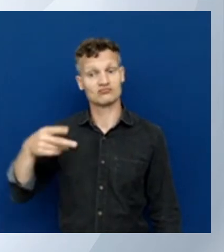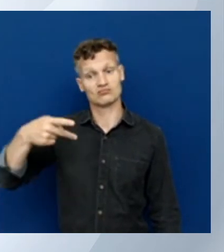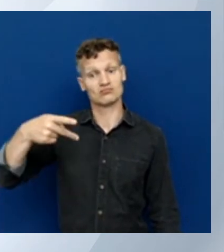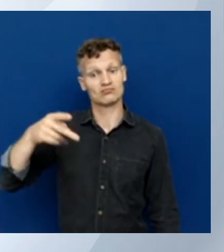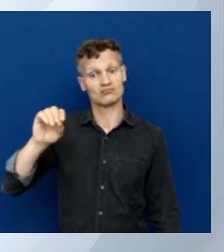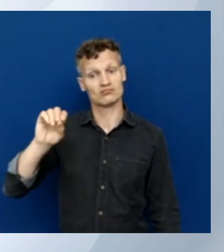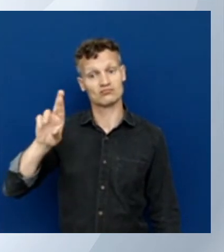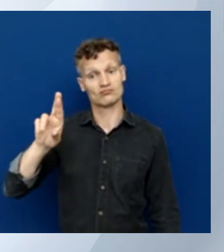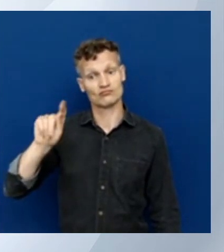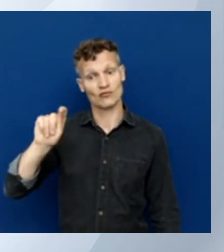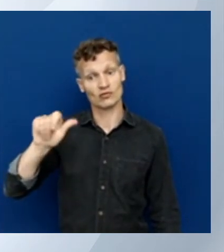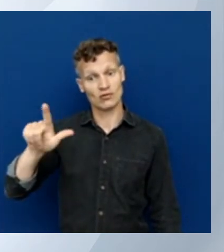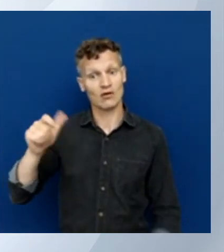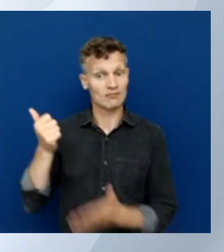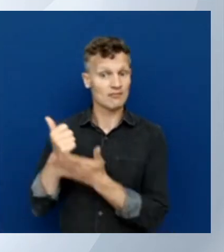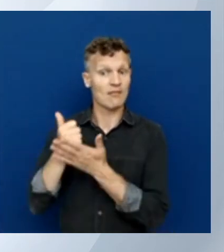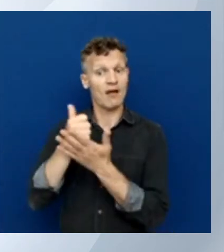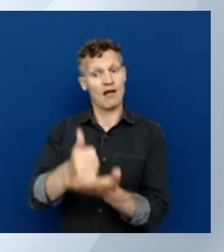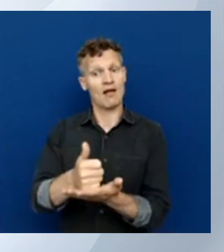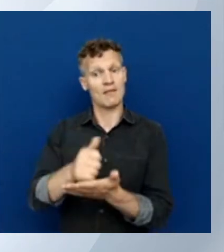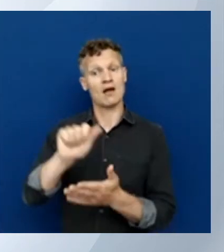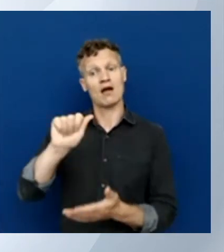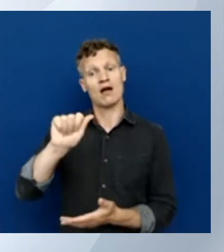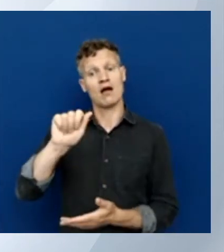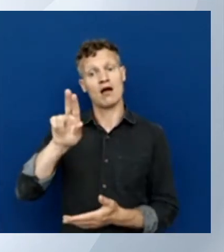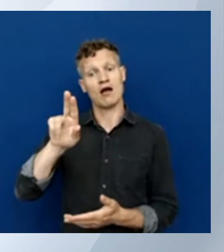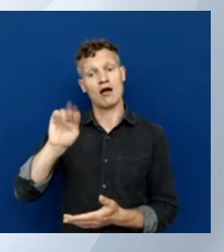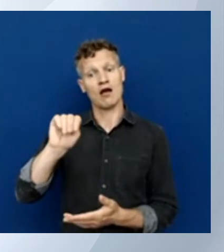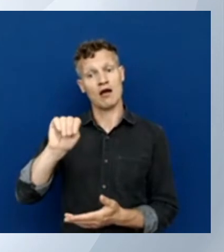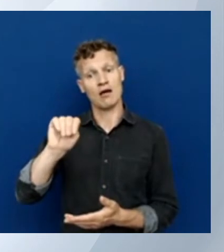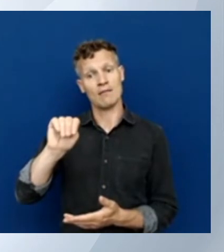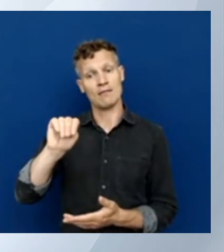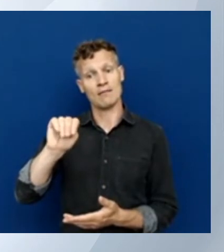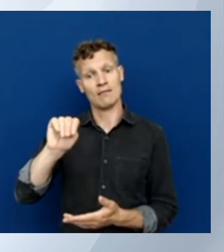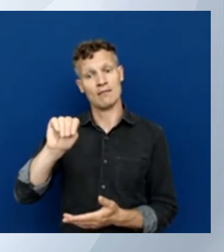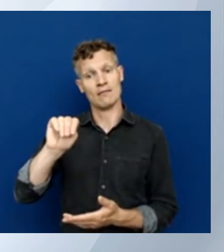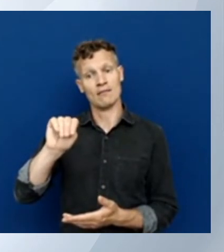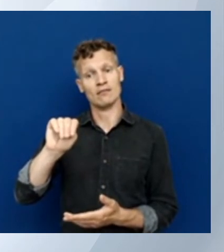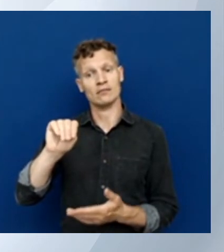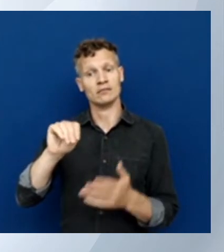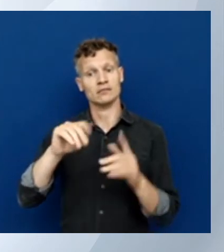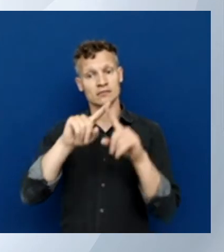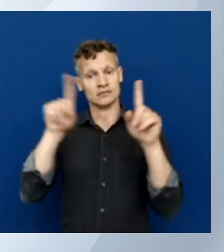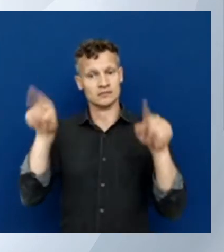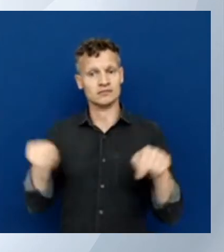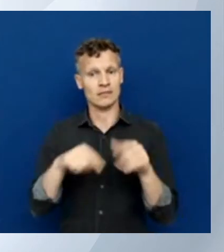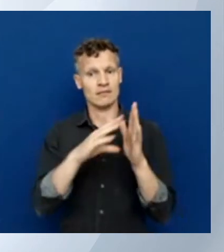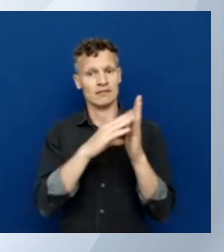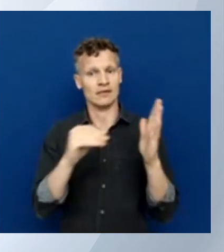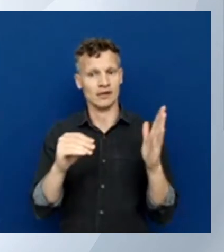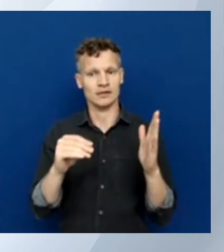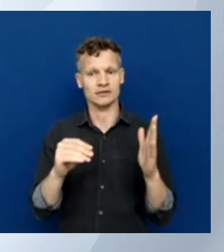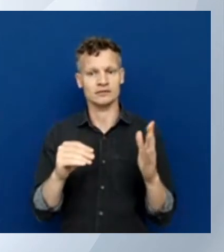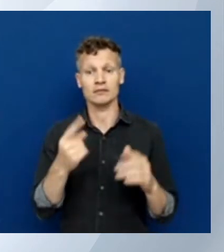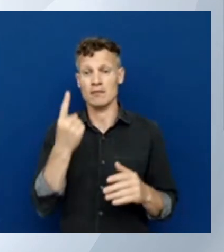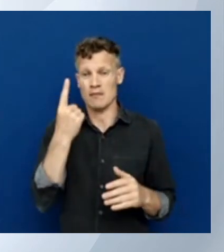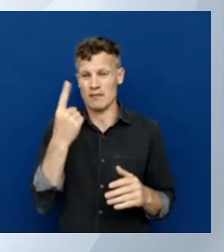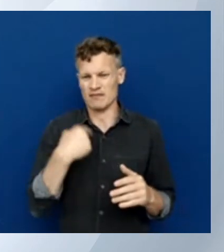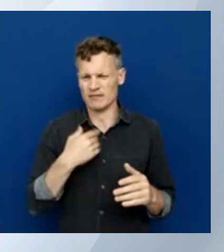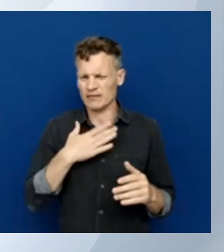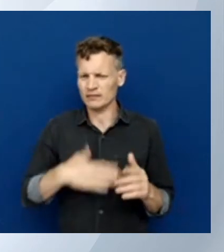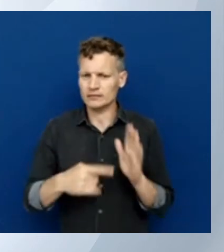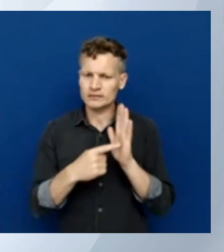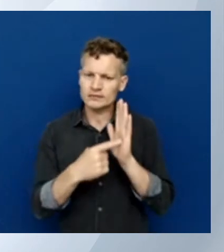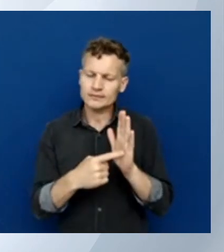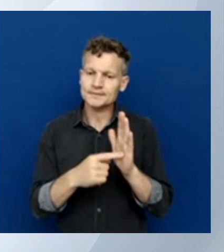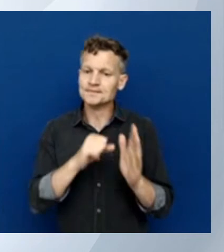There's one thing that I do want to show real quickly because there's not a lot of time left because I think it's so cool and